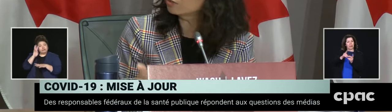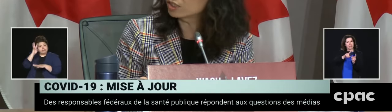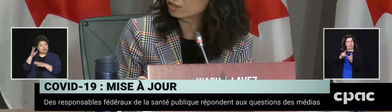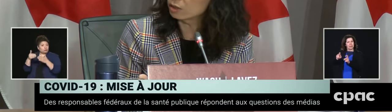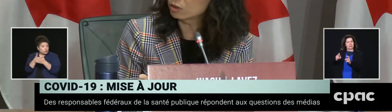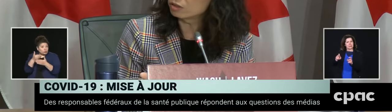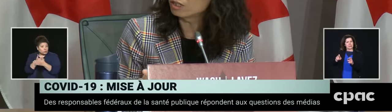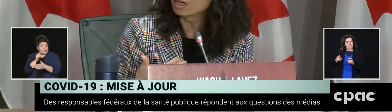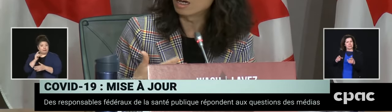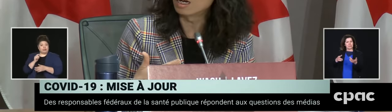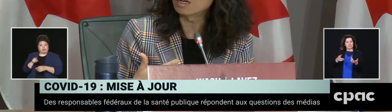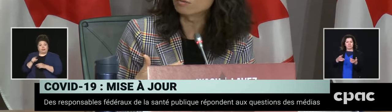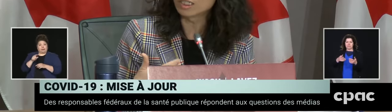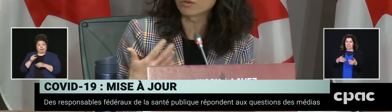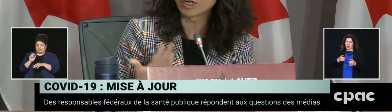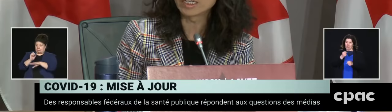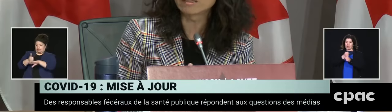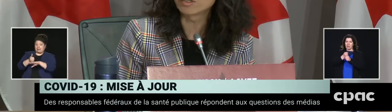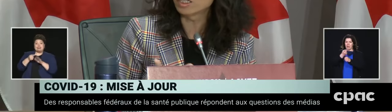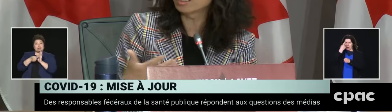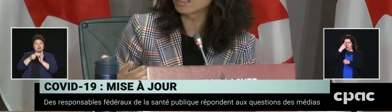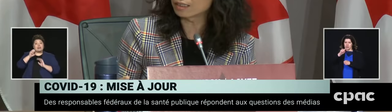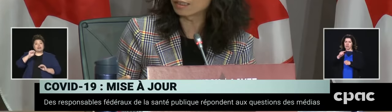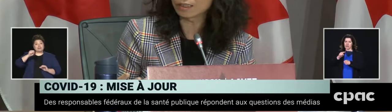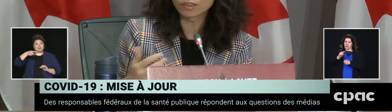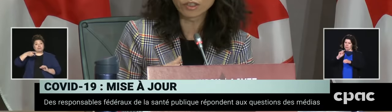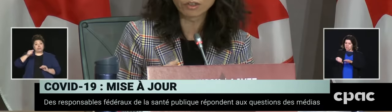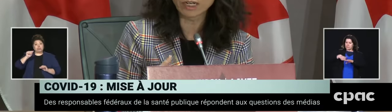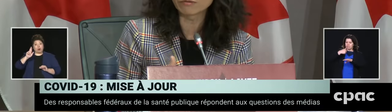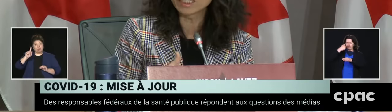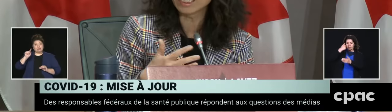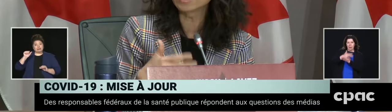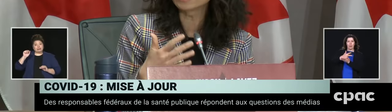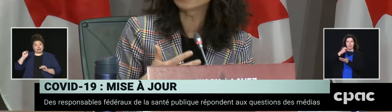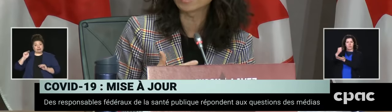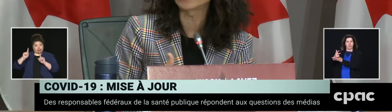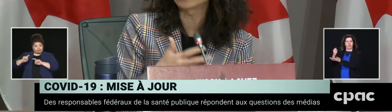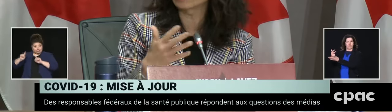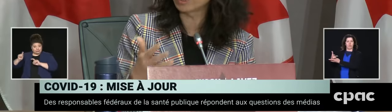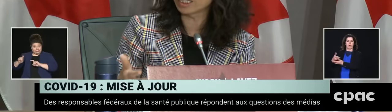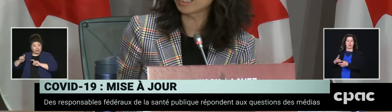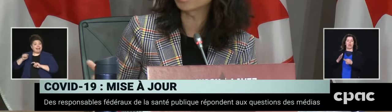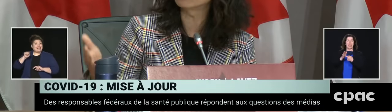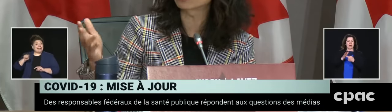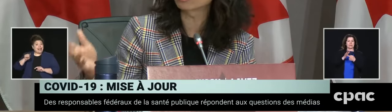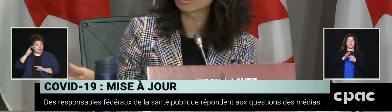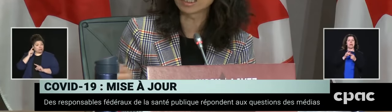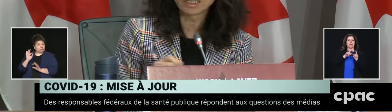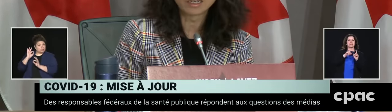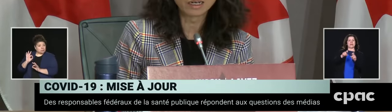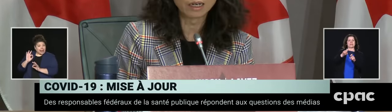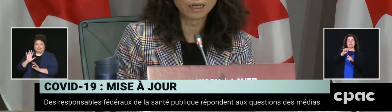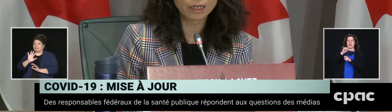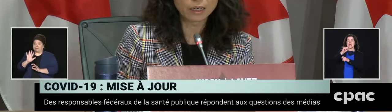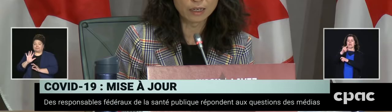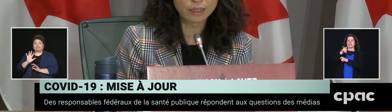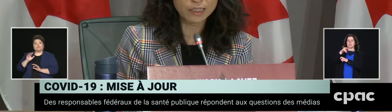Spartan test, for example, required further testing. So every day there's a dynamic in that laboratory